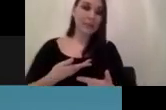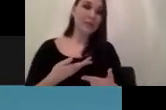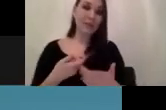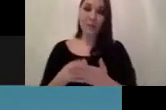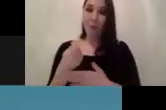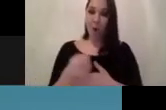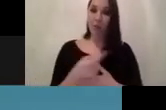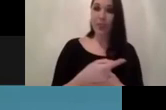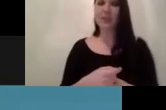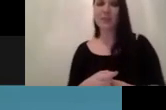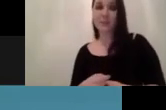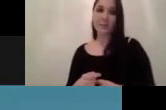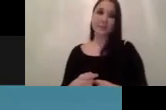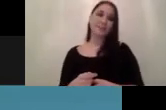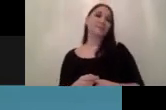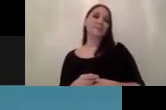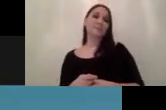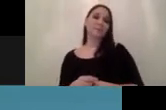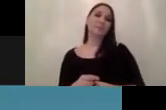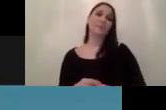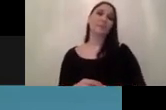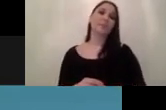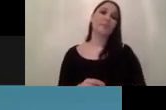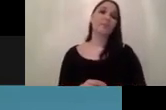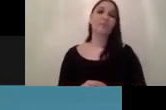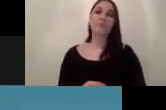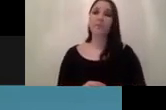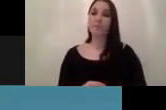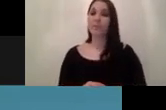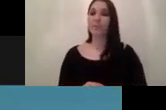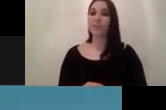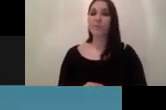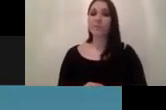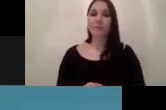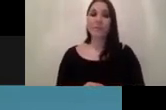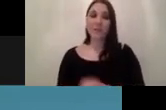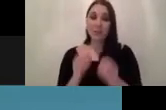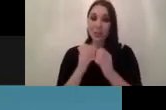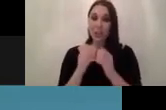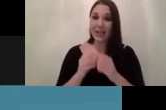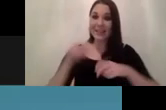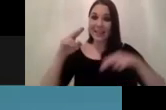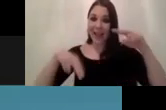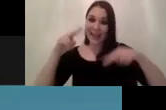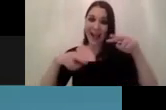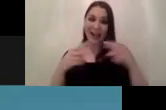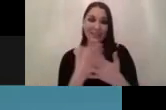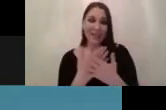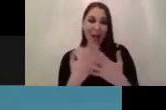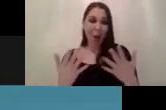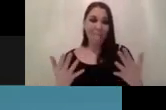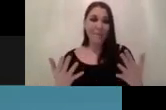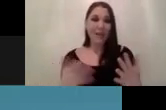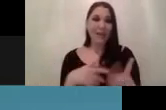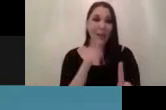left side you see some data um the stanford has done a study and has basically analyzed how many people uh how much